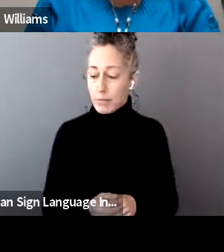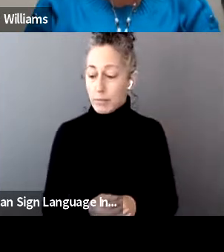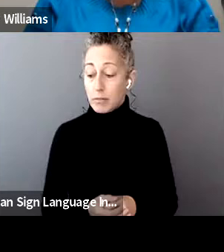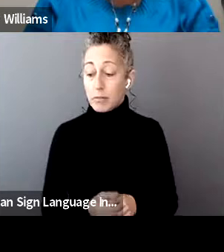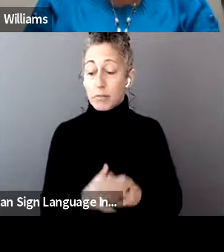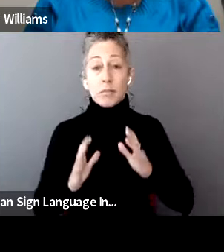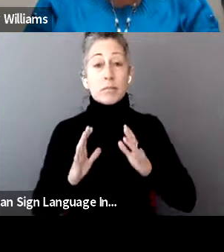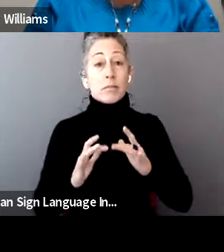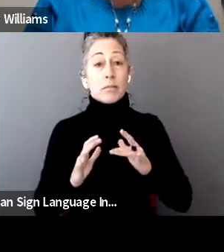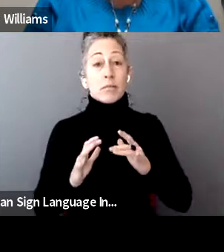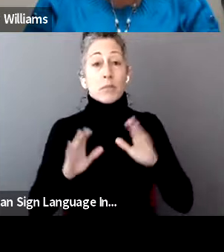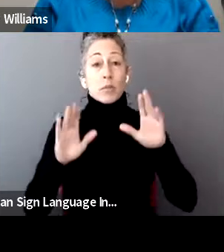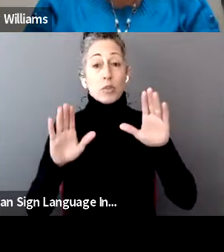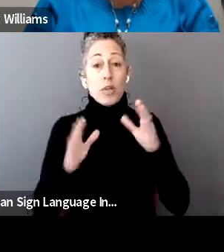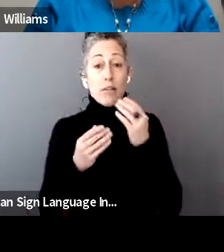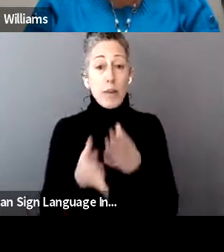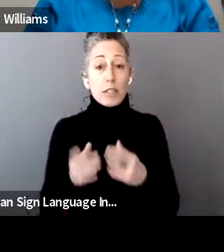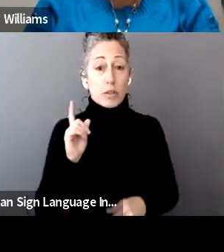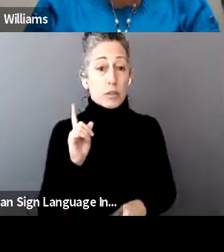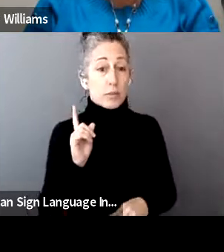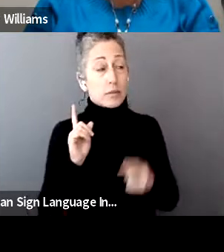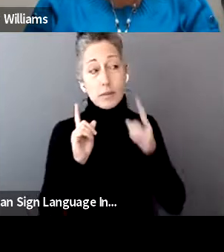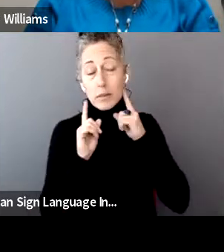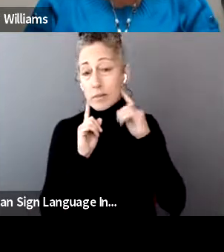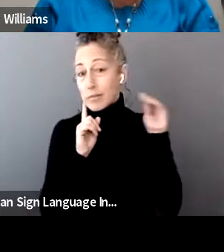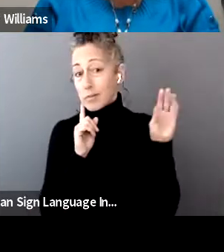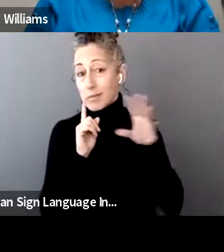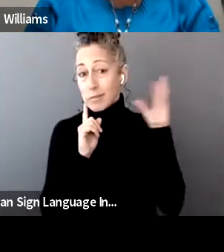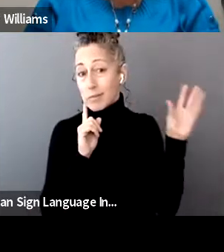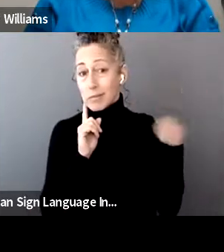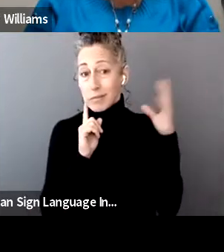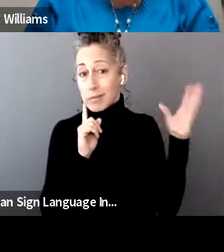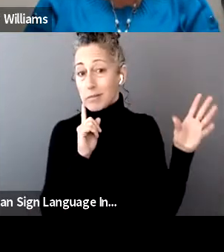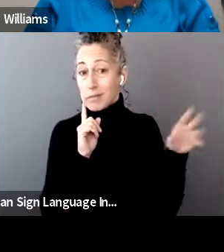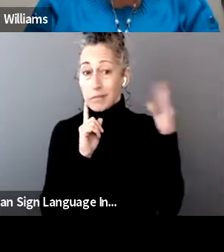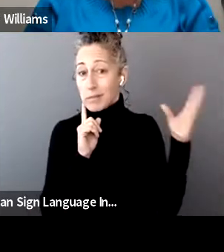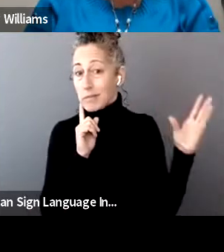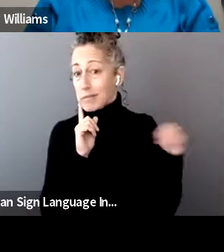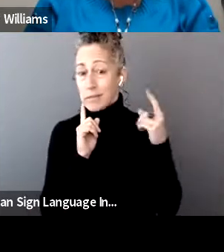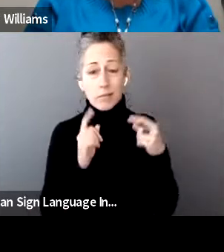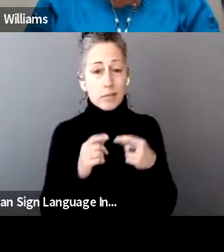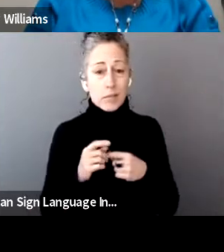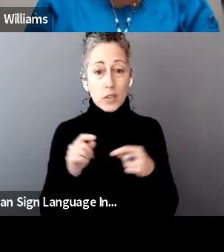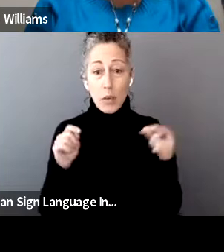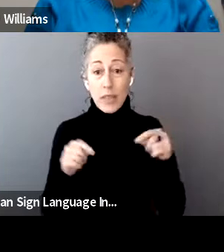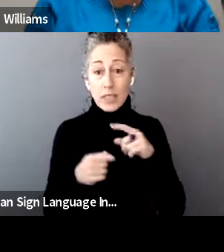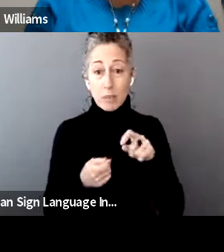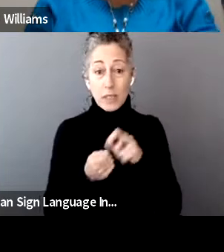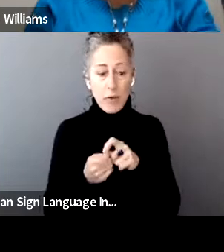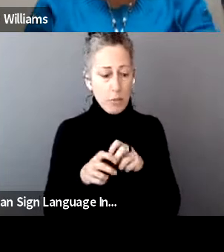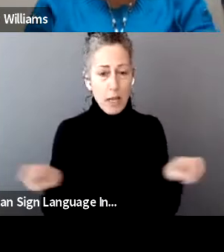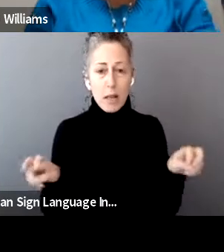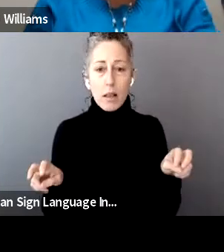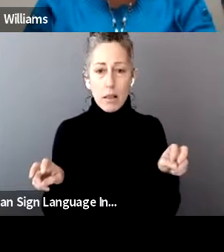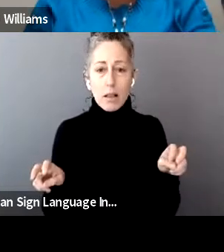information. Look like we need our pen pad and pen for this particular panel. So